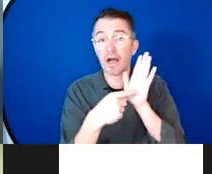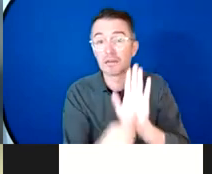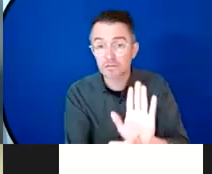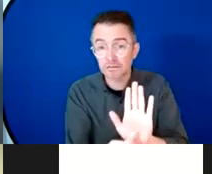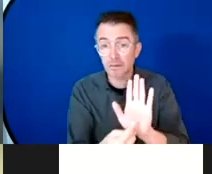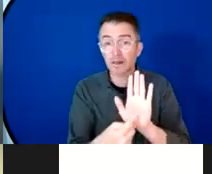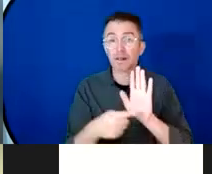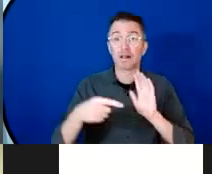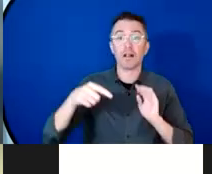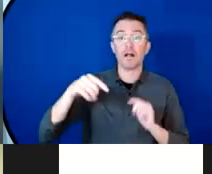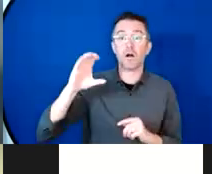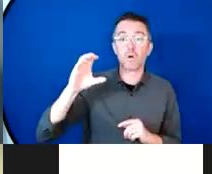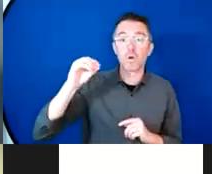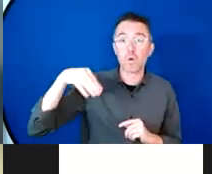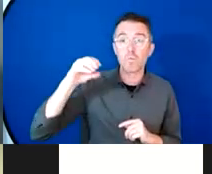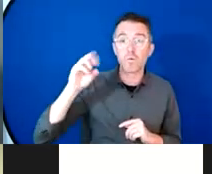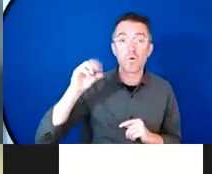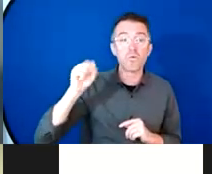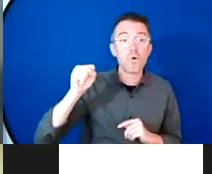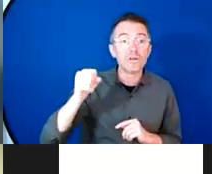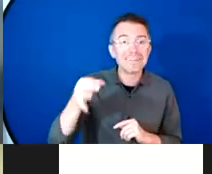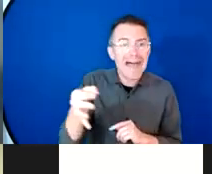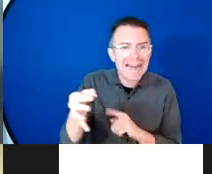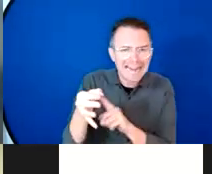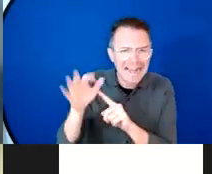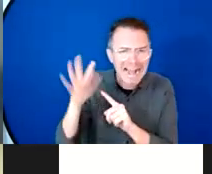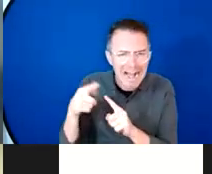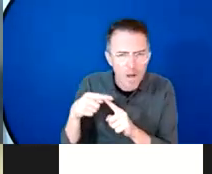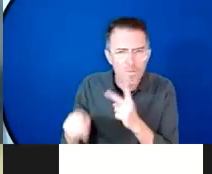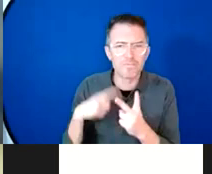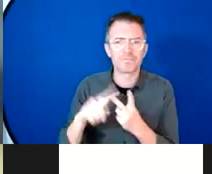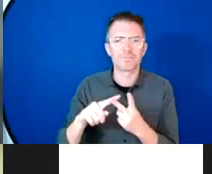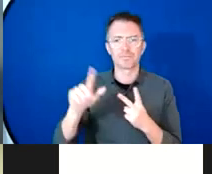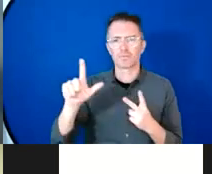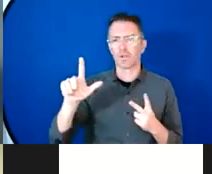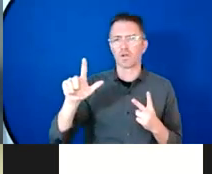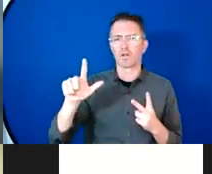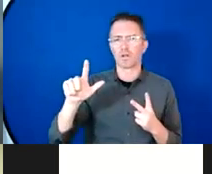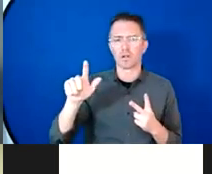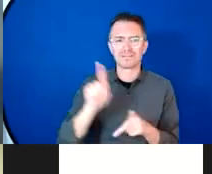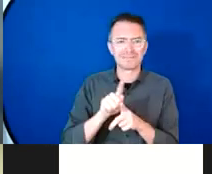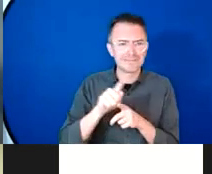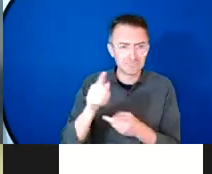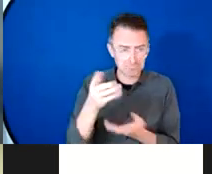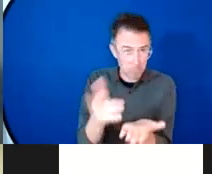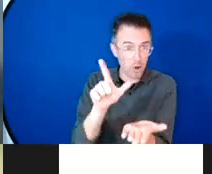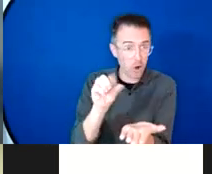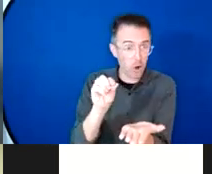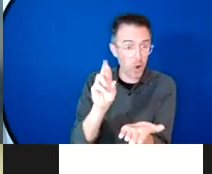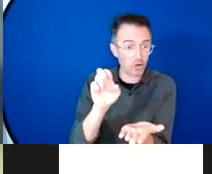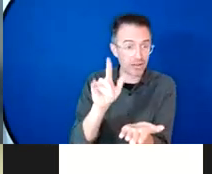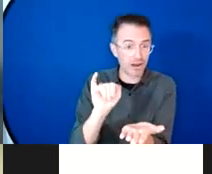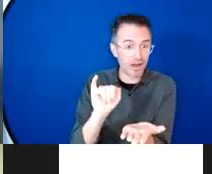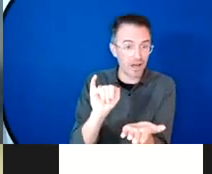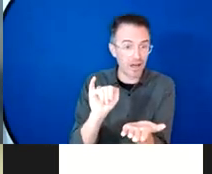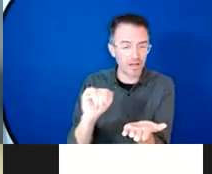Jilita I welcome this opportunity to share ideas about how we can concretely advance the sexual and reproductive